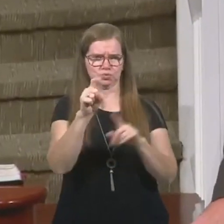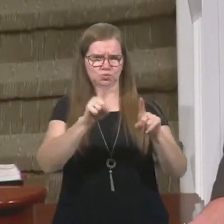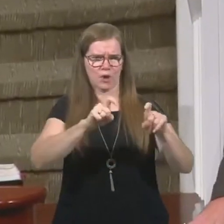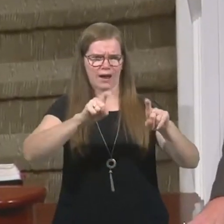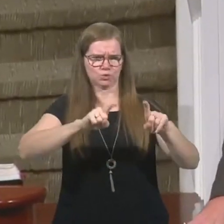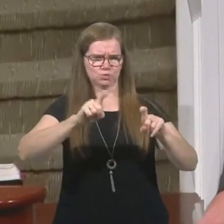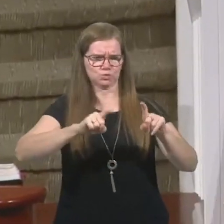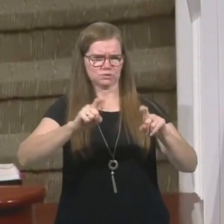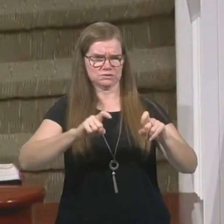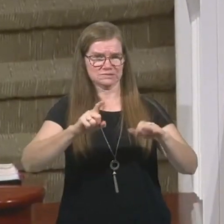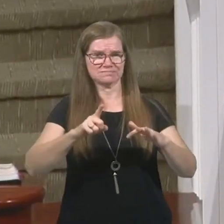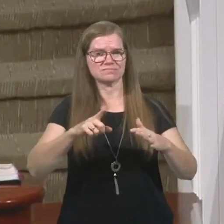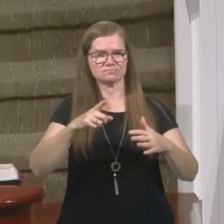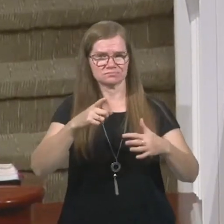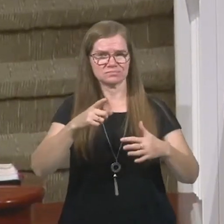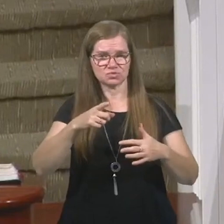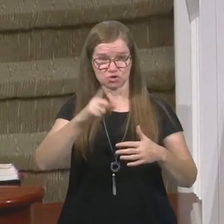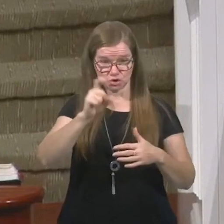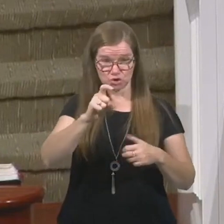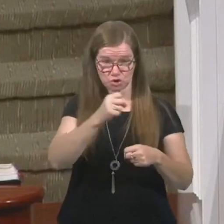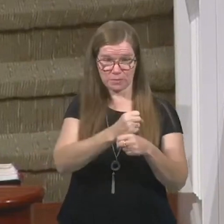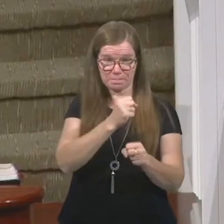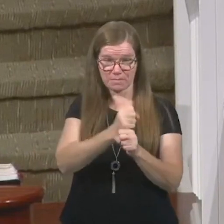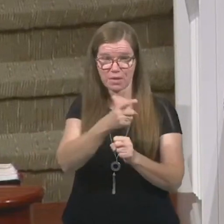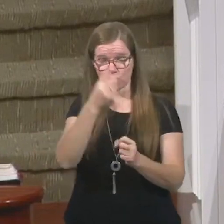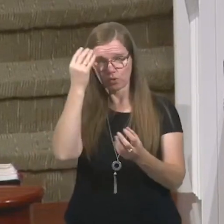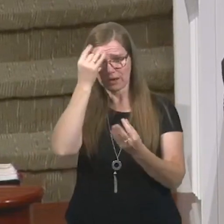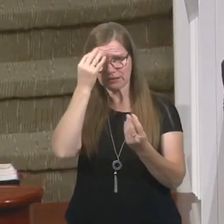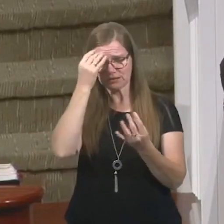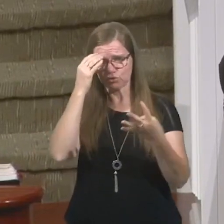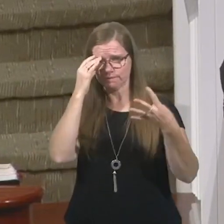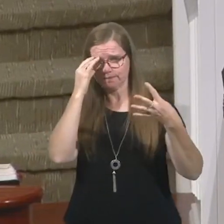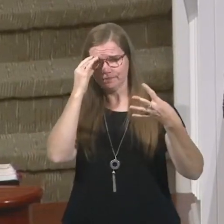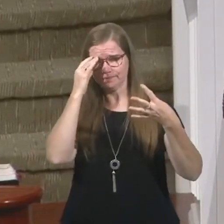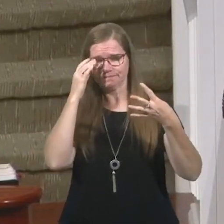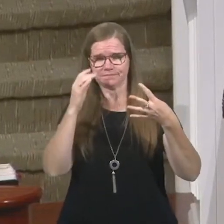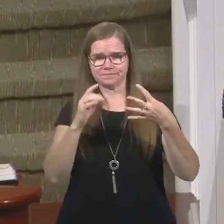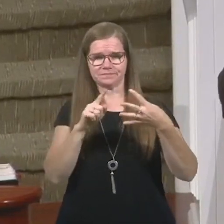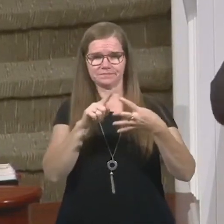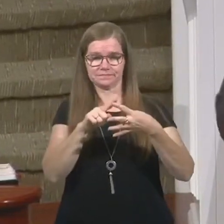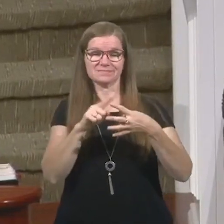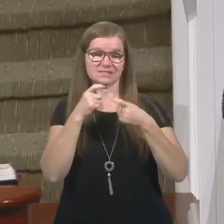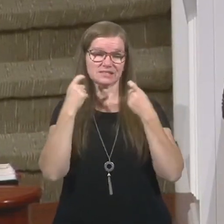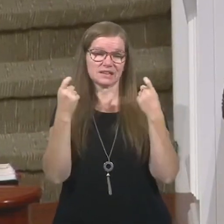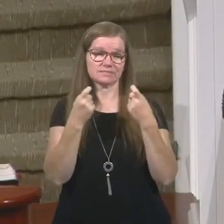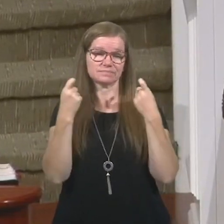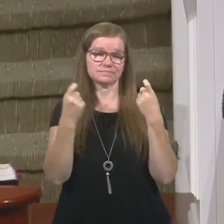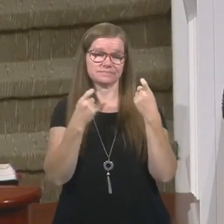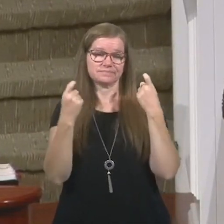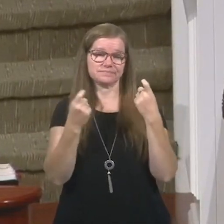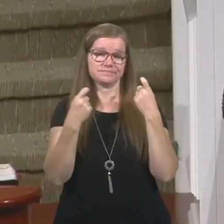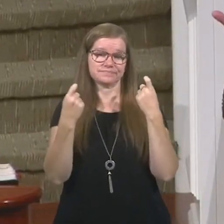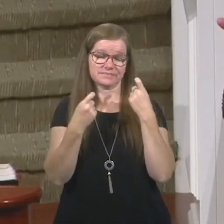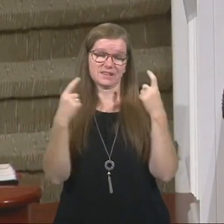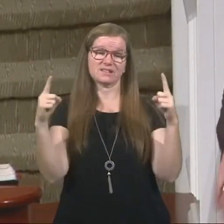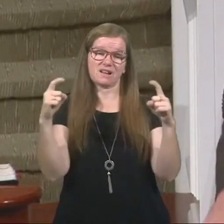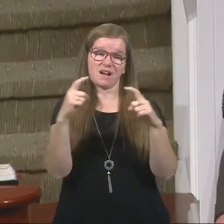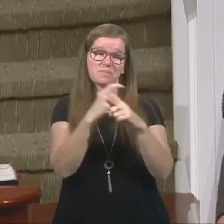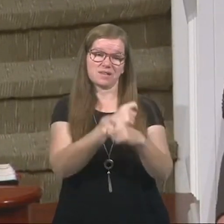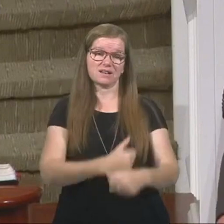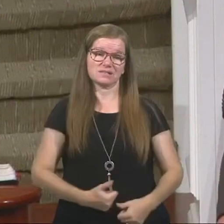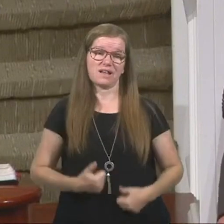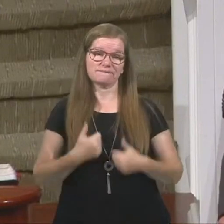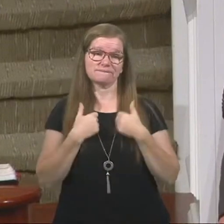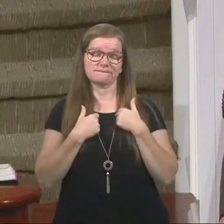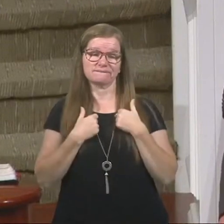trials should make you consider four things. Number one, sin. Sin complicates life.